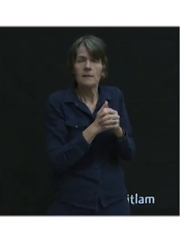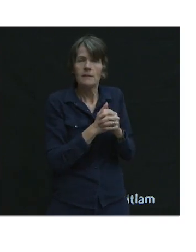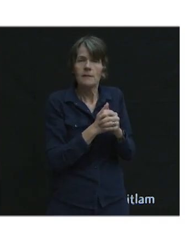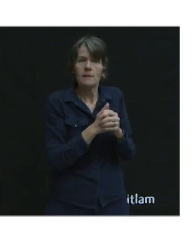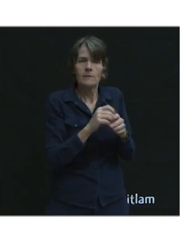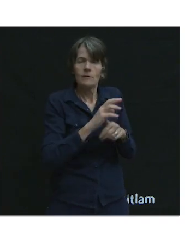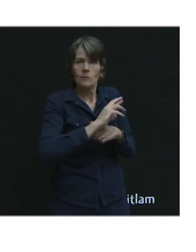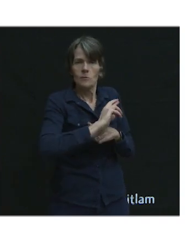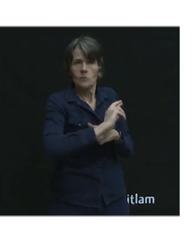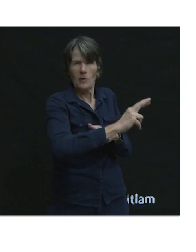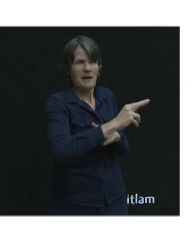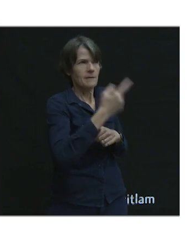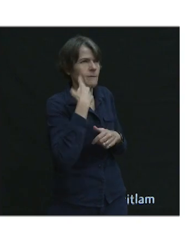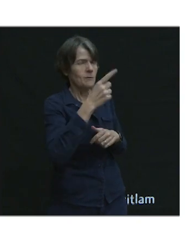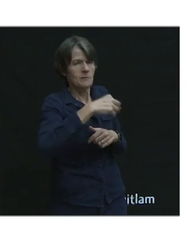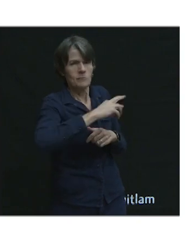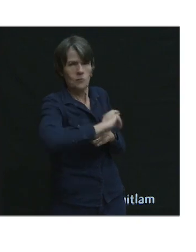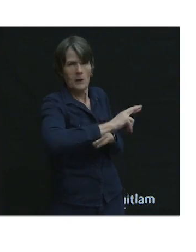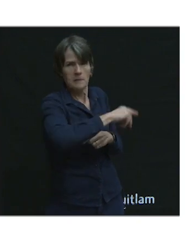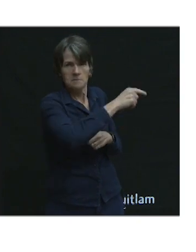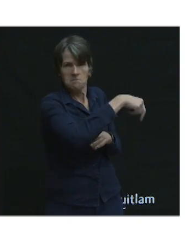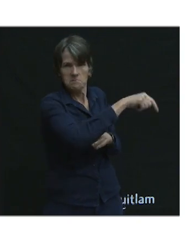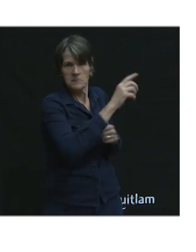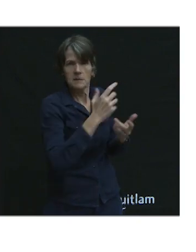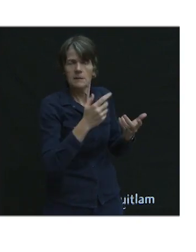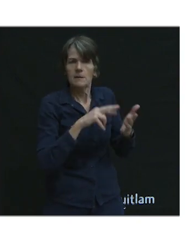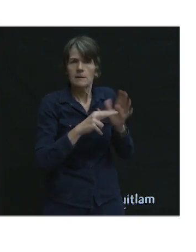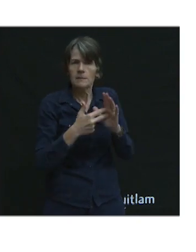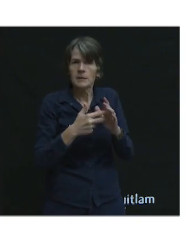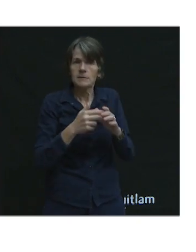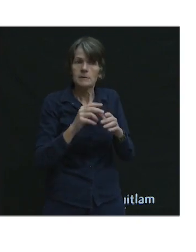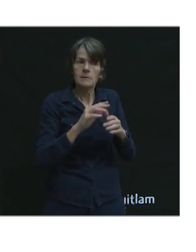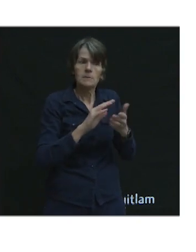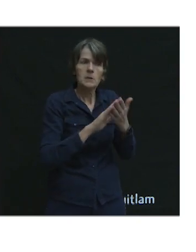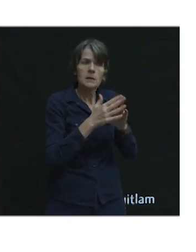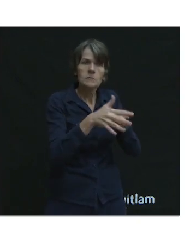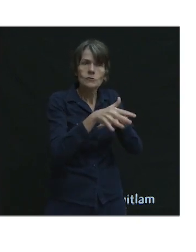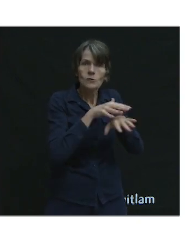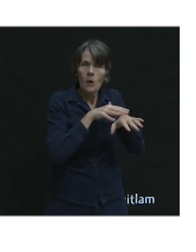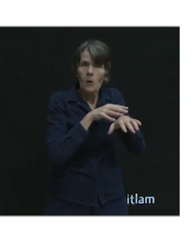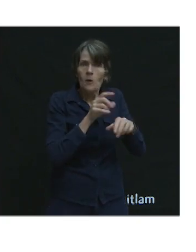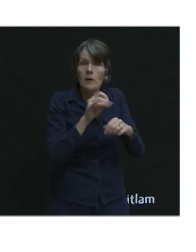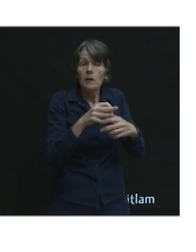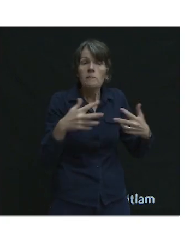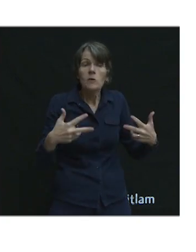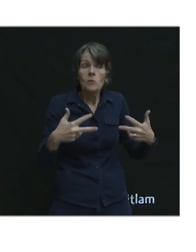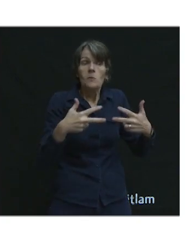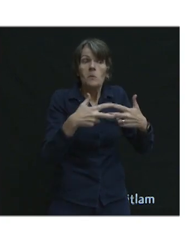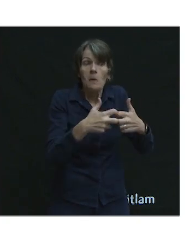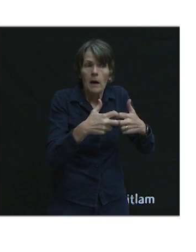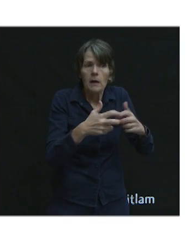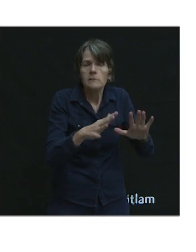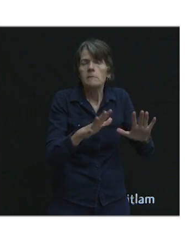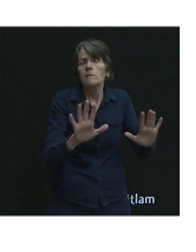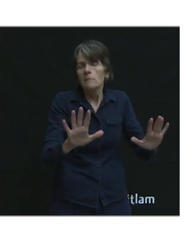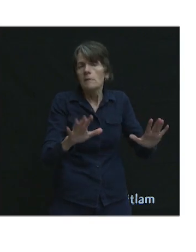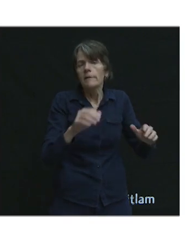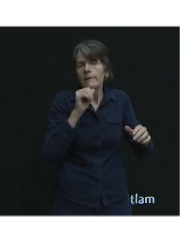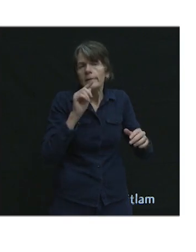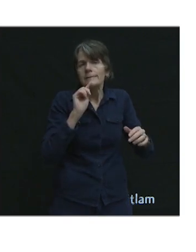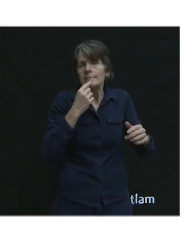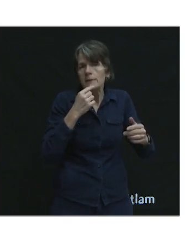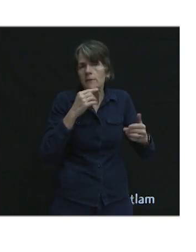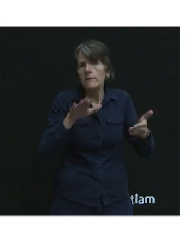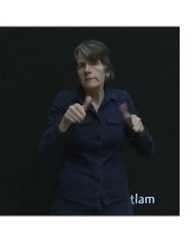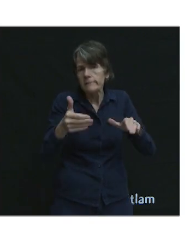or right hand side I guess for you, it's moving. It's so slow that even if we do still get into a crash, it's not going to result in serious